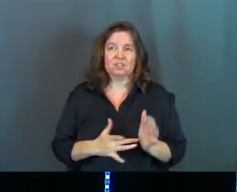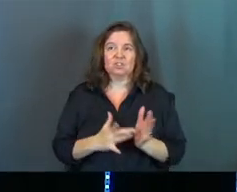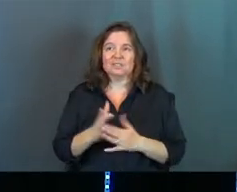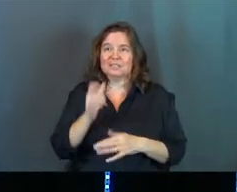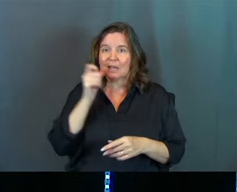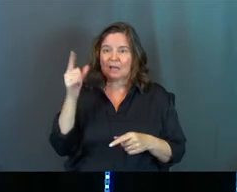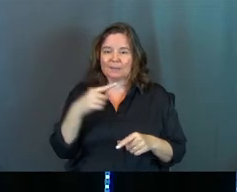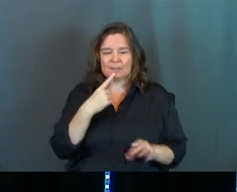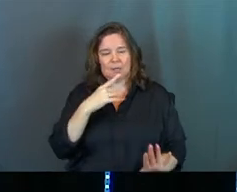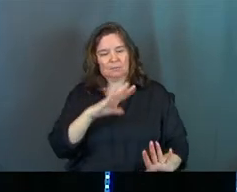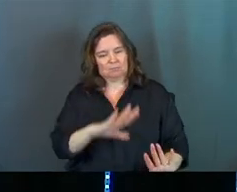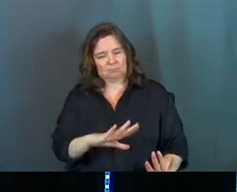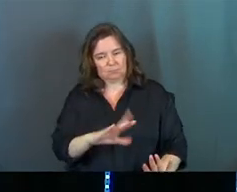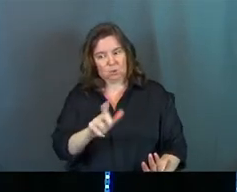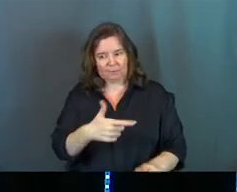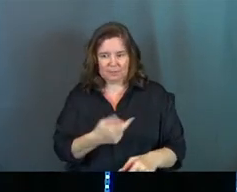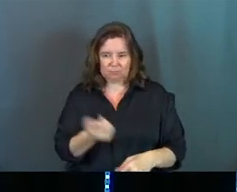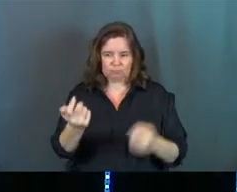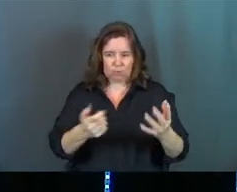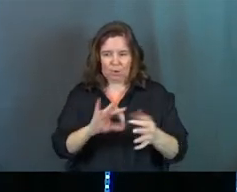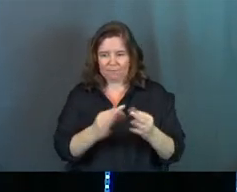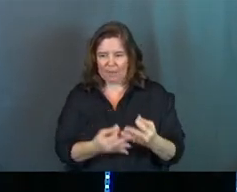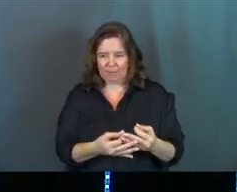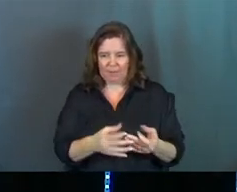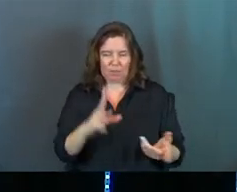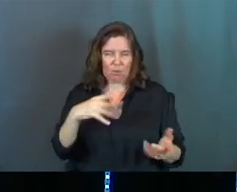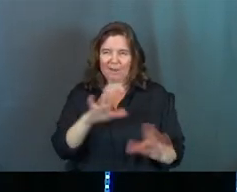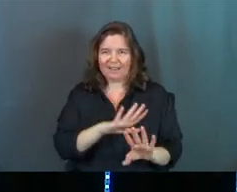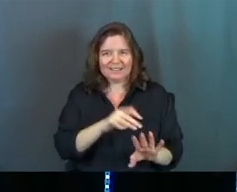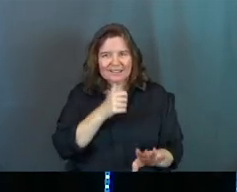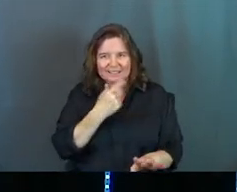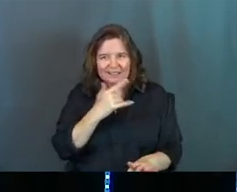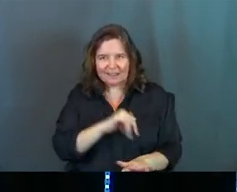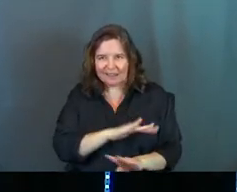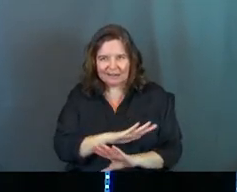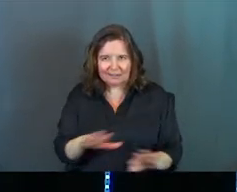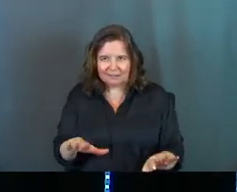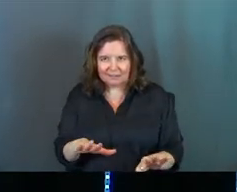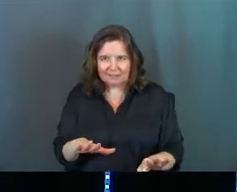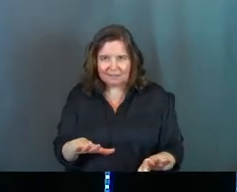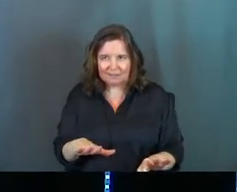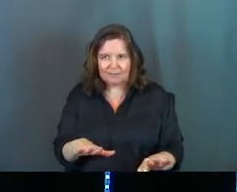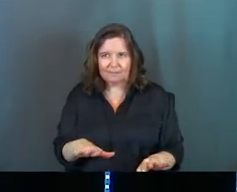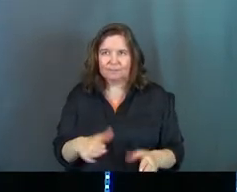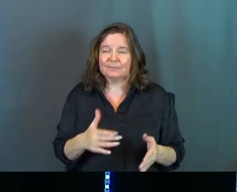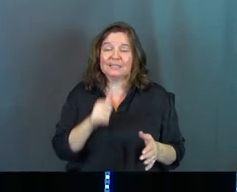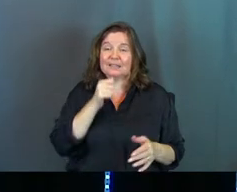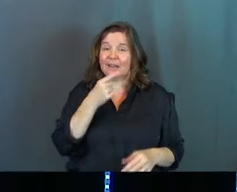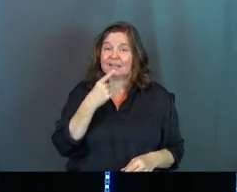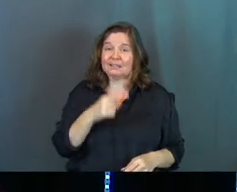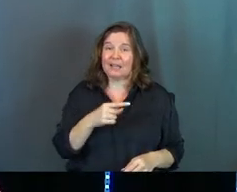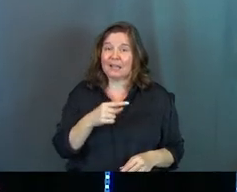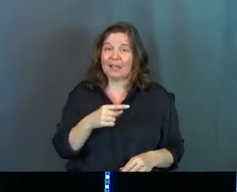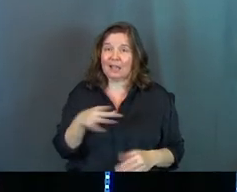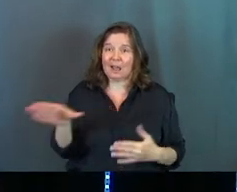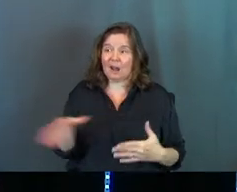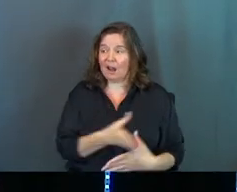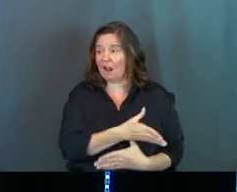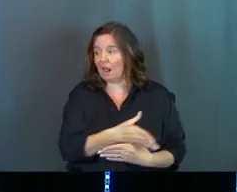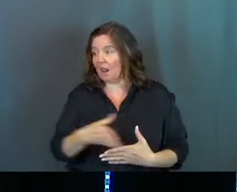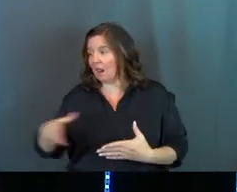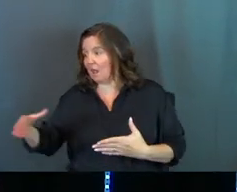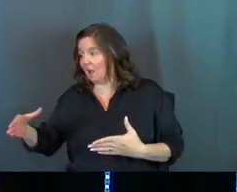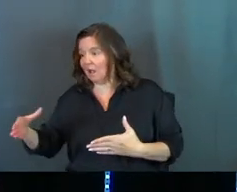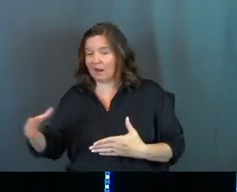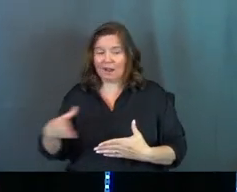Jesus isn't coming in and going, dude, you better get rid of all your family members. They're crazy. You know what mean? Like, they're just too much. Cut them out. Again, he's not saying swing far on the